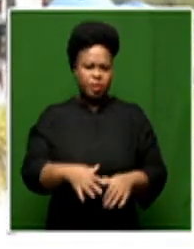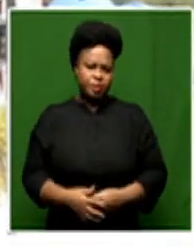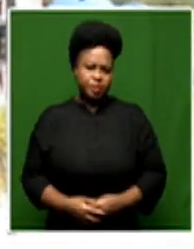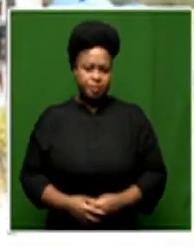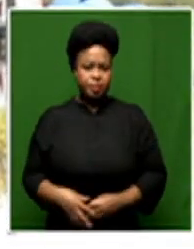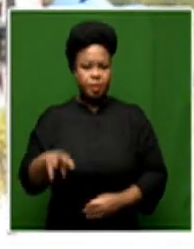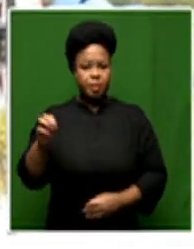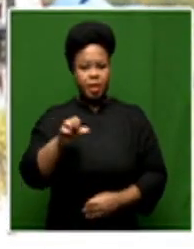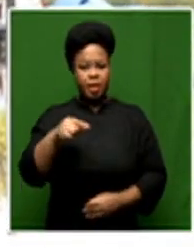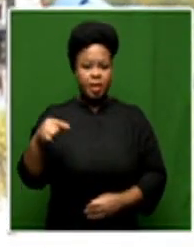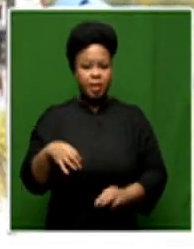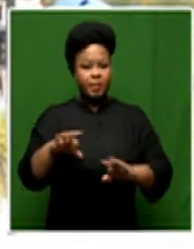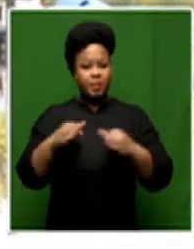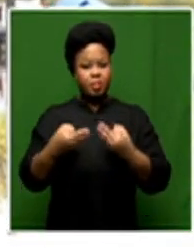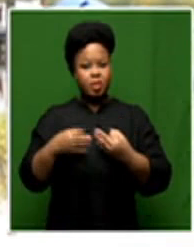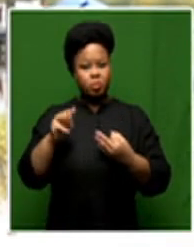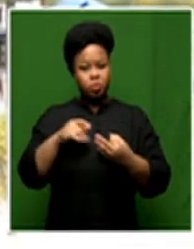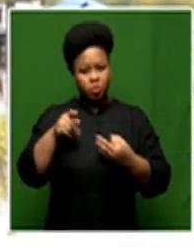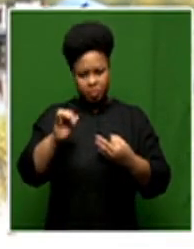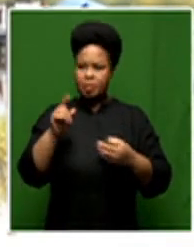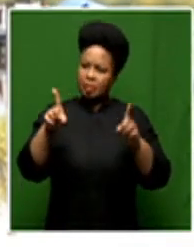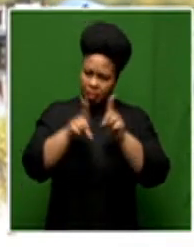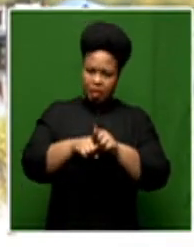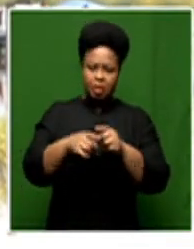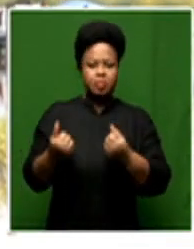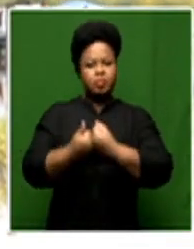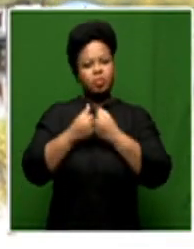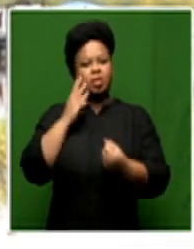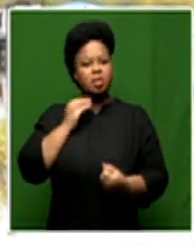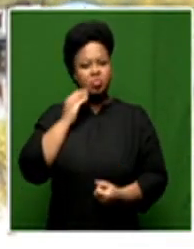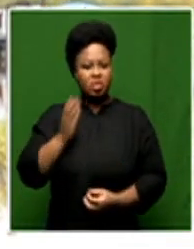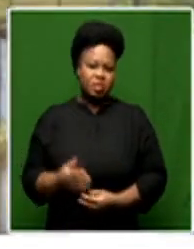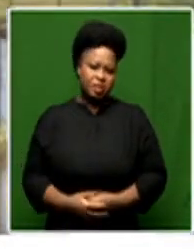Maheng, the Mutupi family also facing similar challenges.